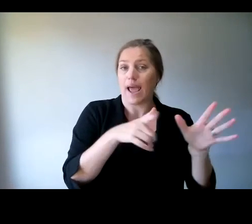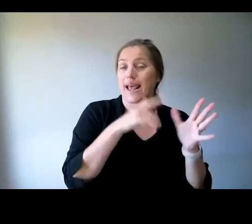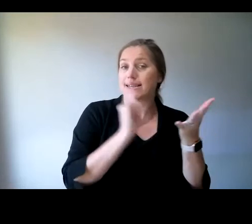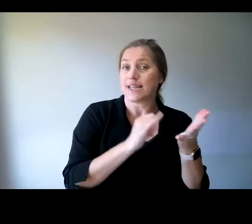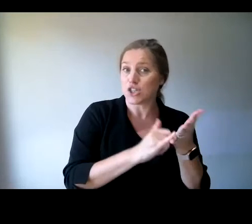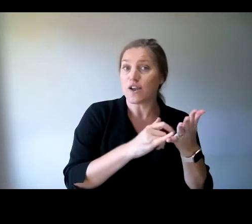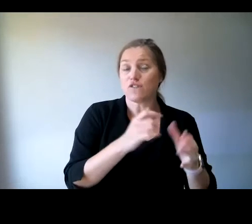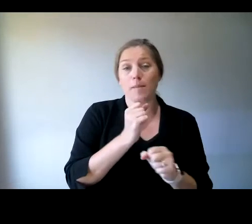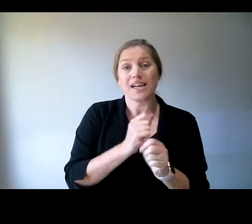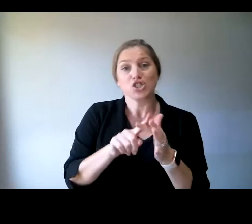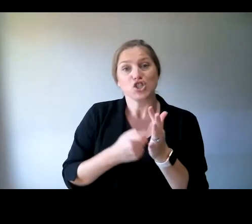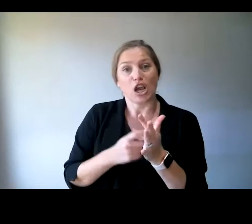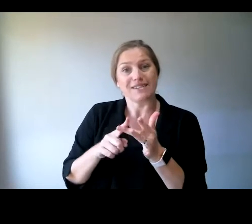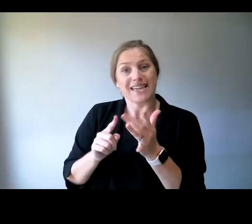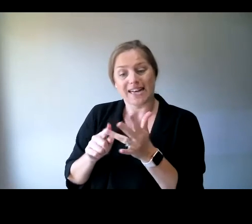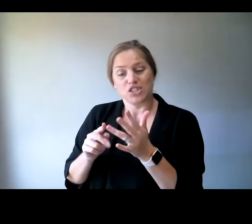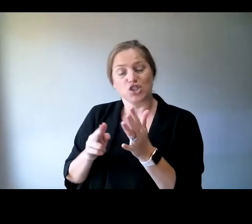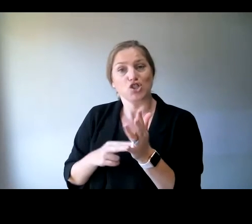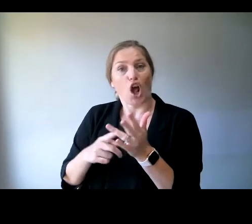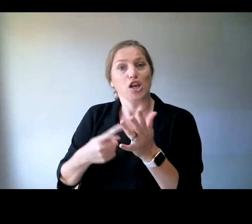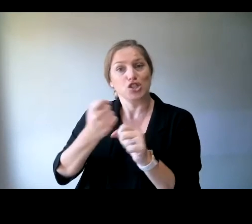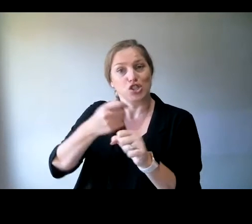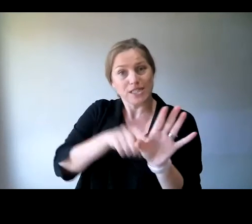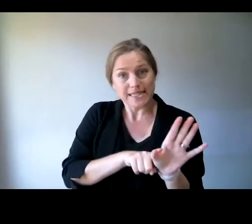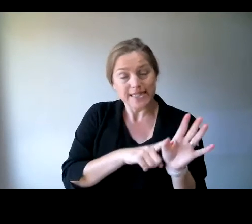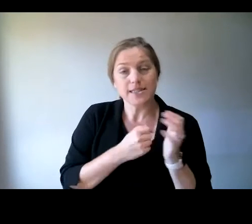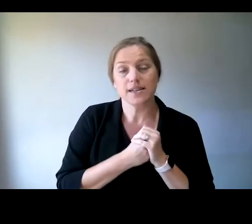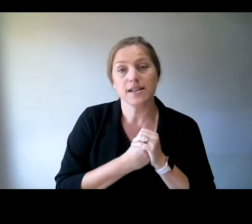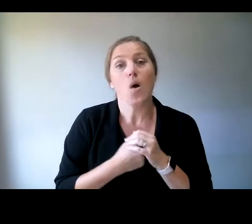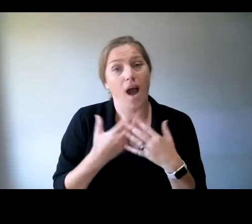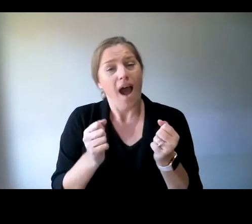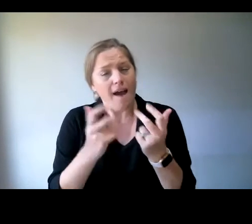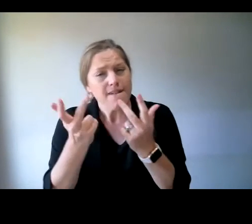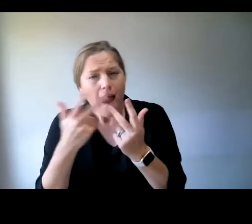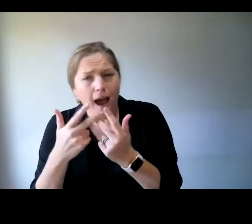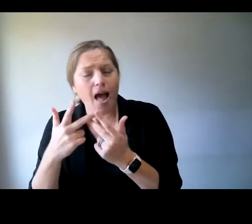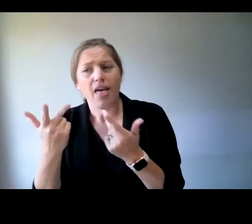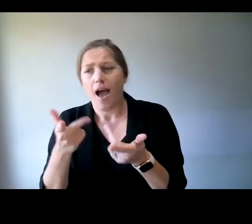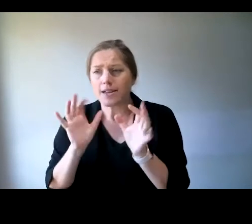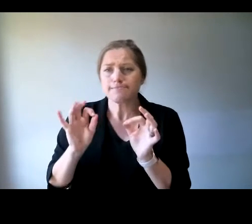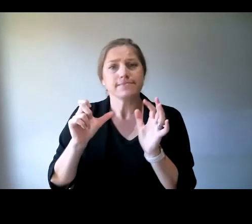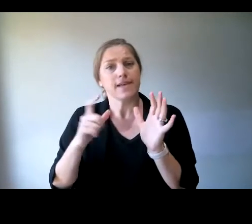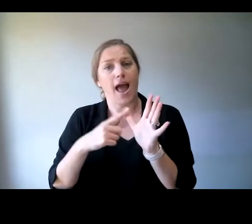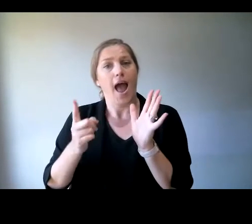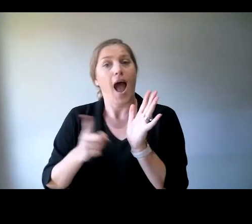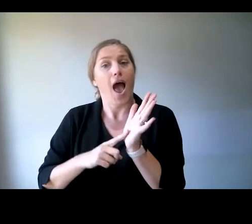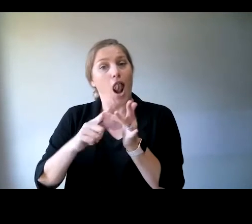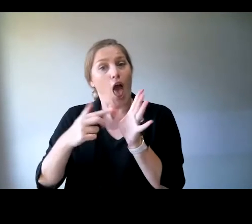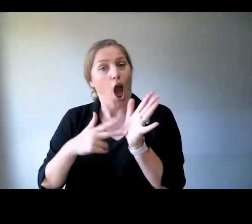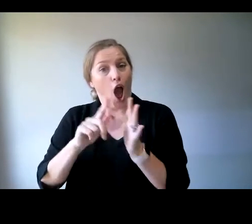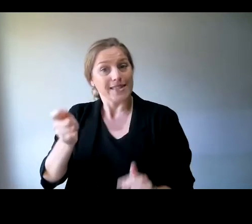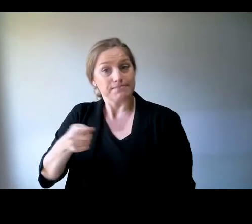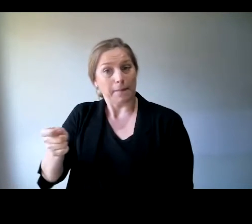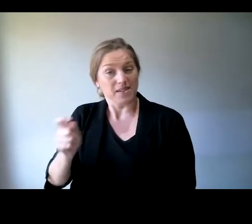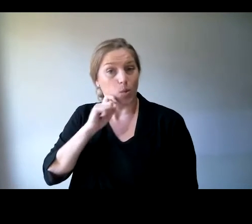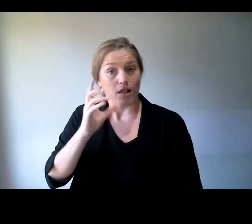out today. We're going to be hearing from a couple of our alliance members in a moment. And we've also had Fiona